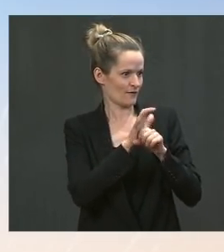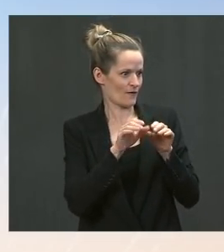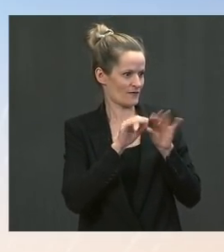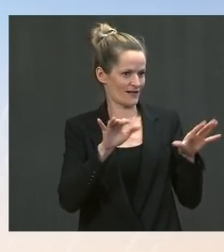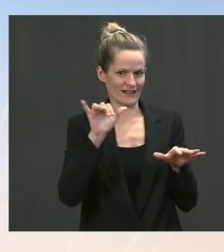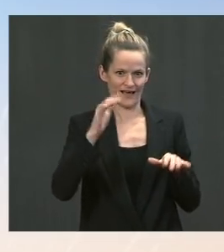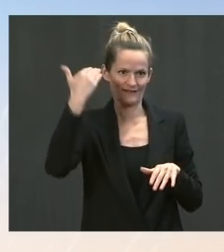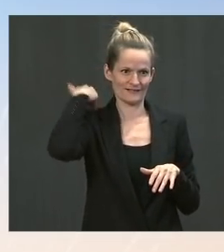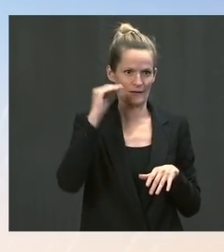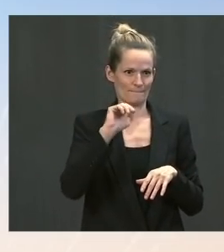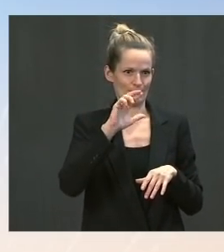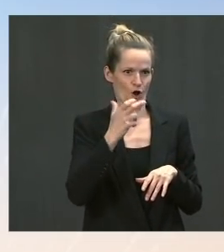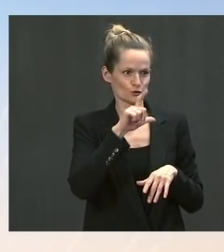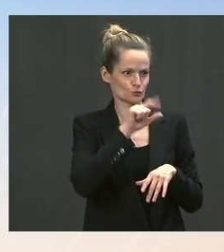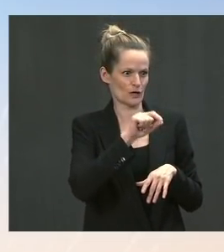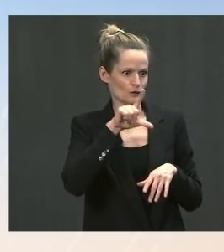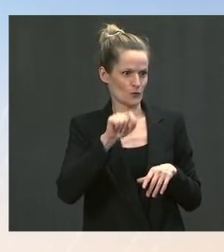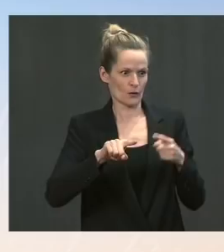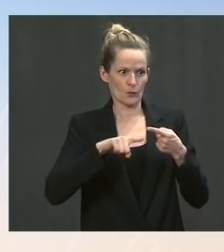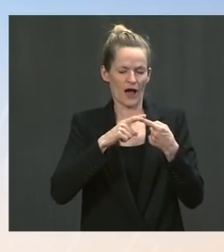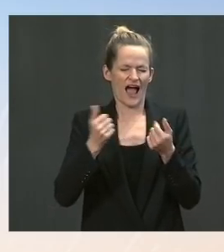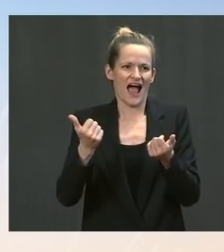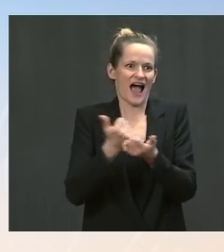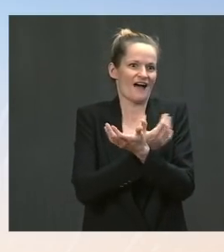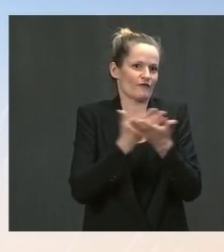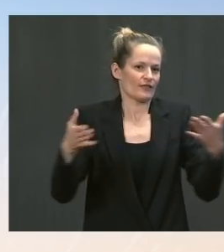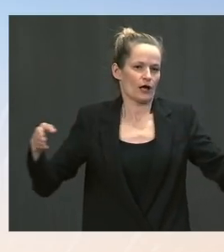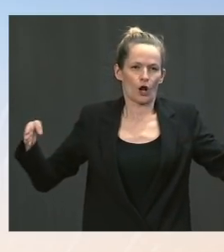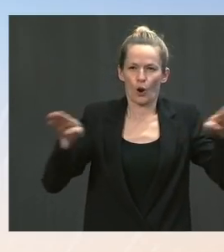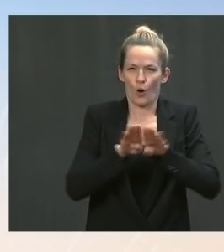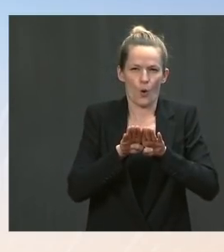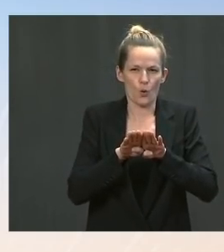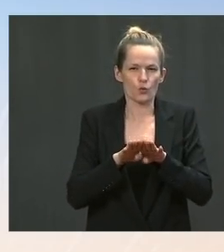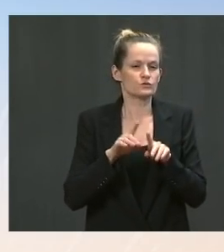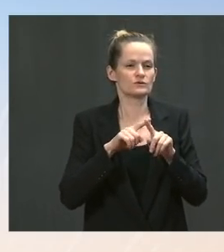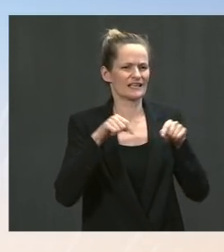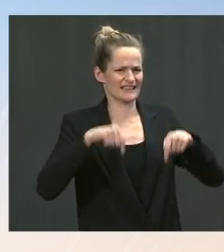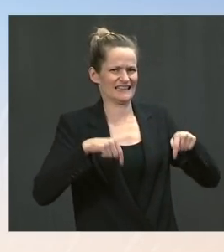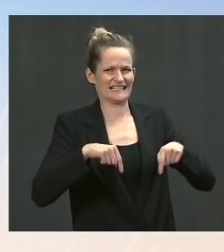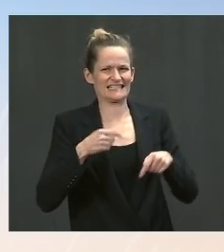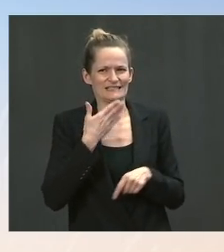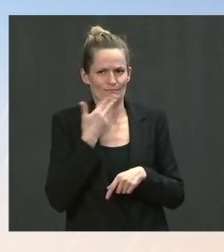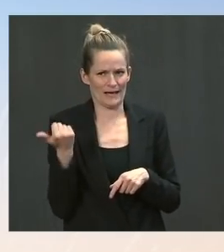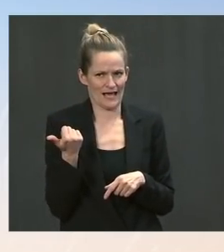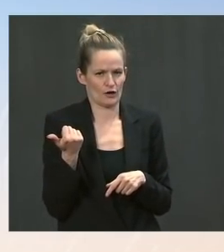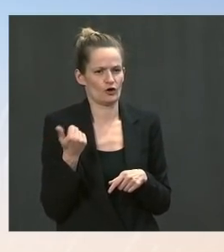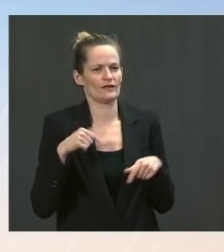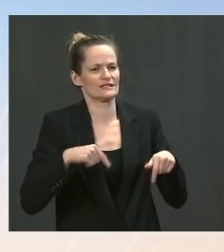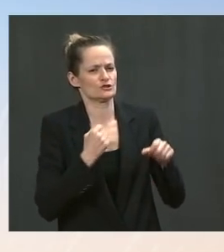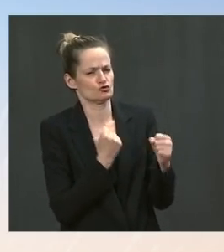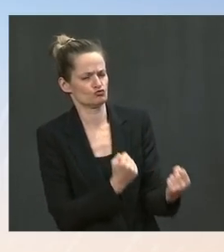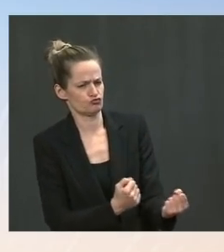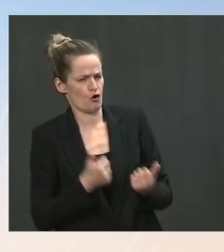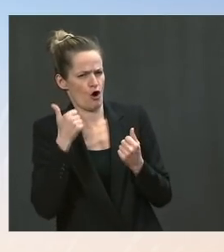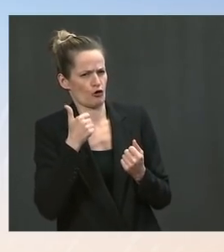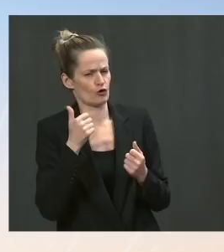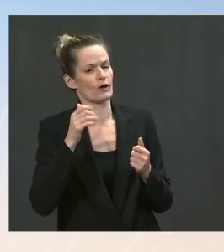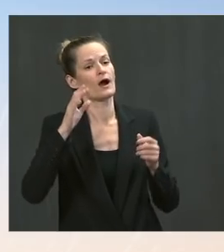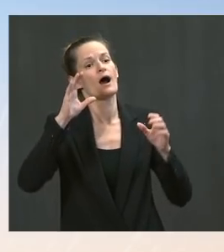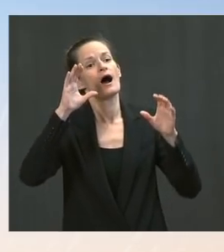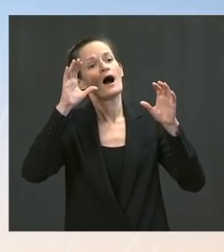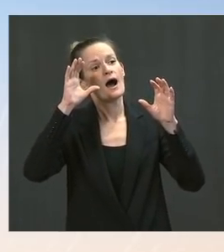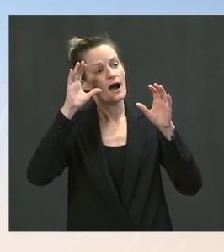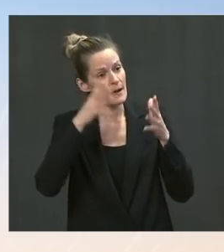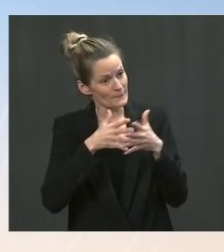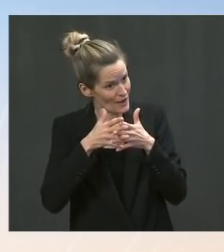schools because our country is in a much stronger place than when we took office, thanks to the President's leadership in vaccinating the American people and getting an